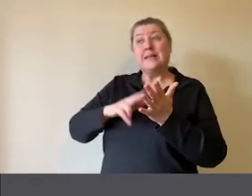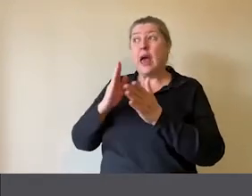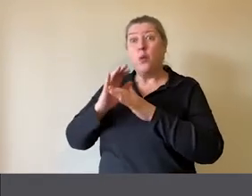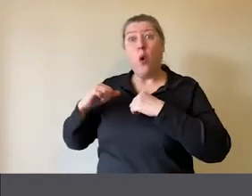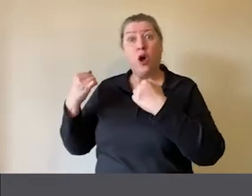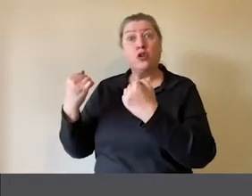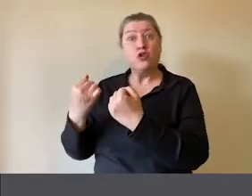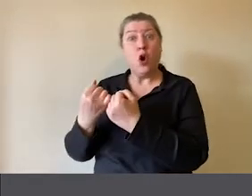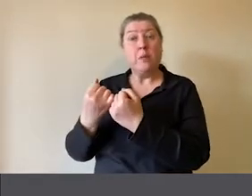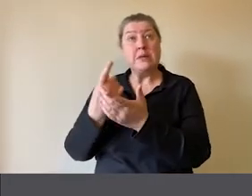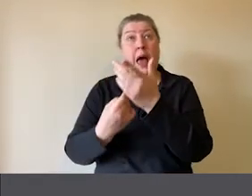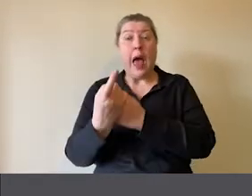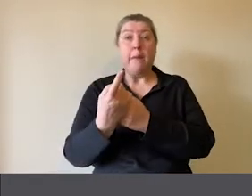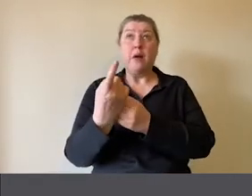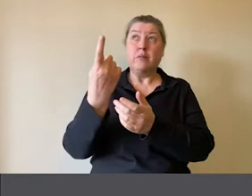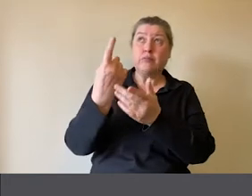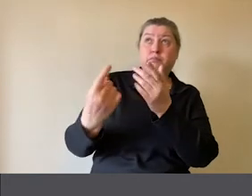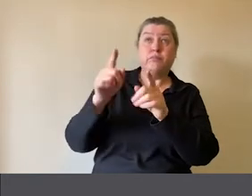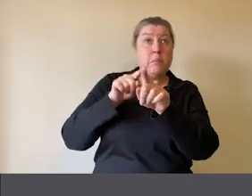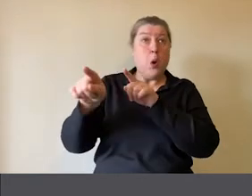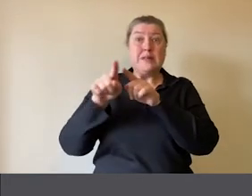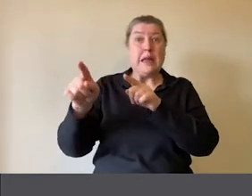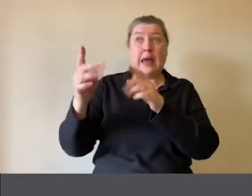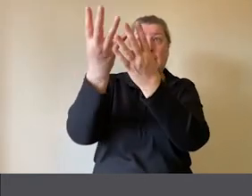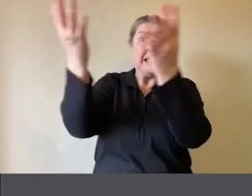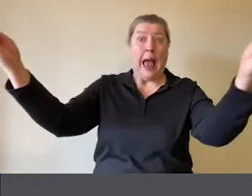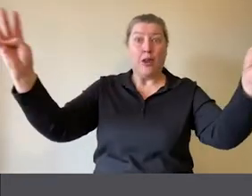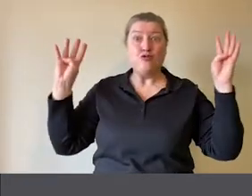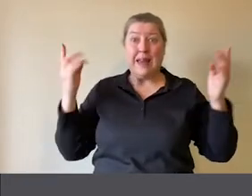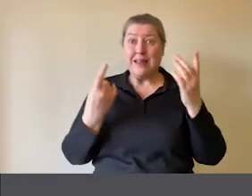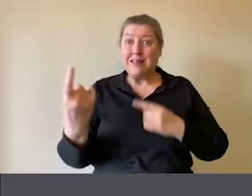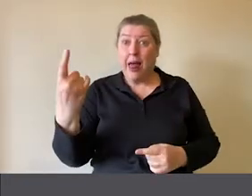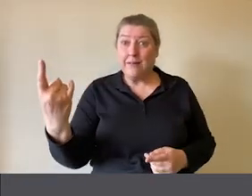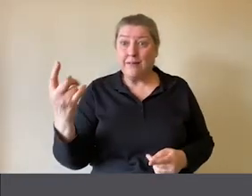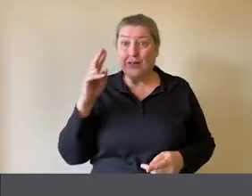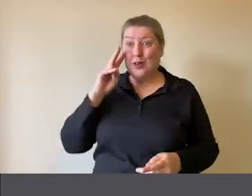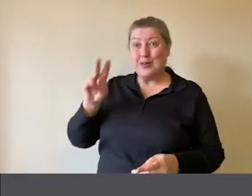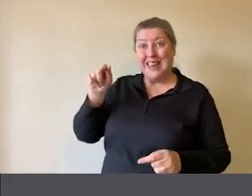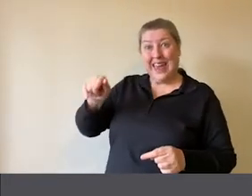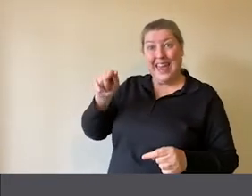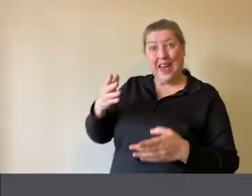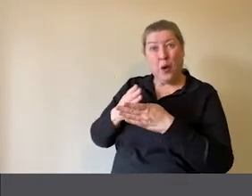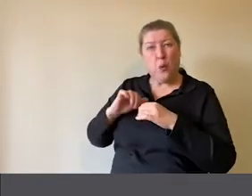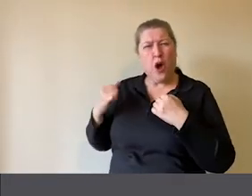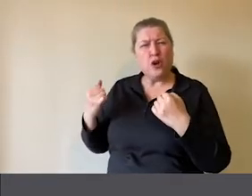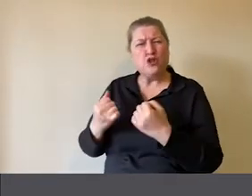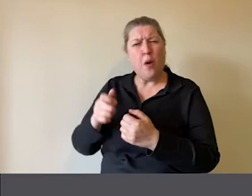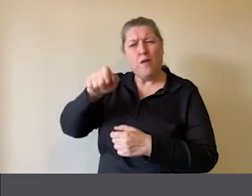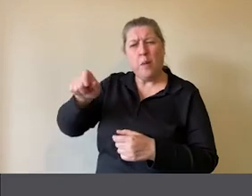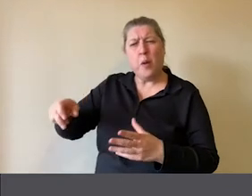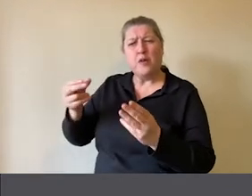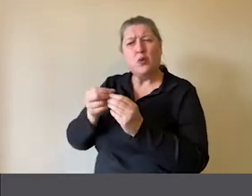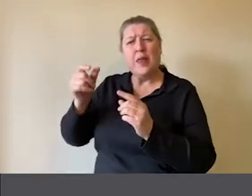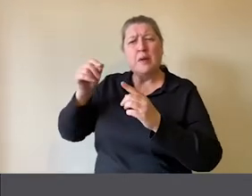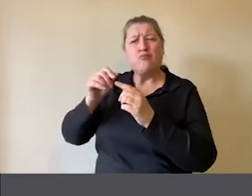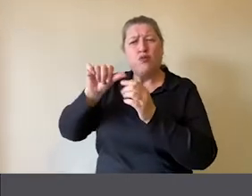in the gallery space itself. And here you can see a workshop for pupils with profound and multiple learning difficulties